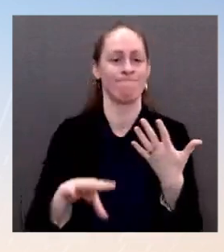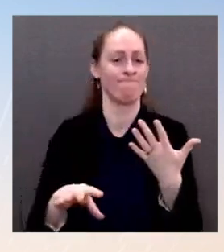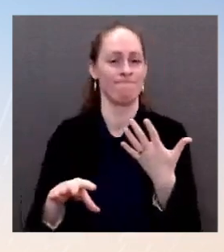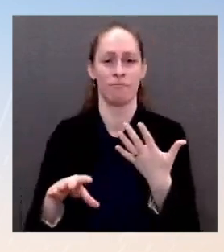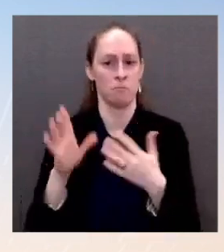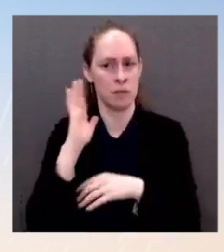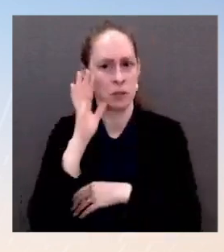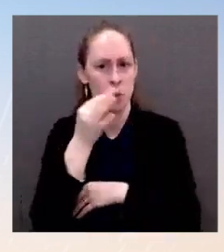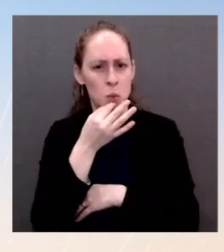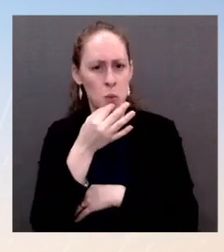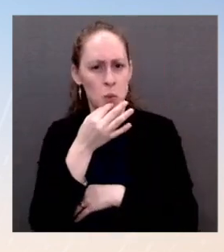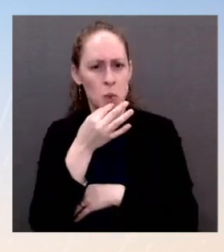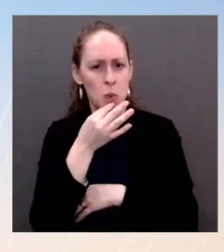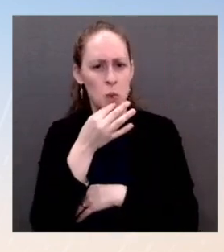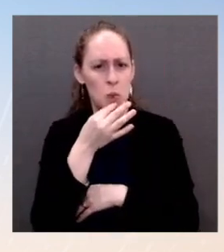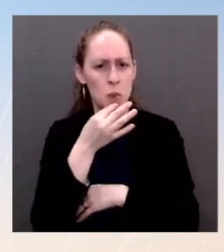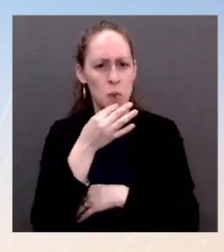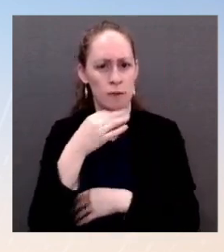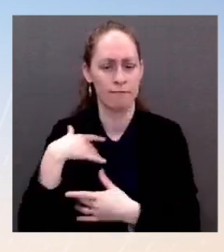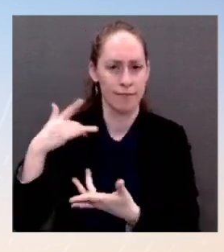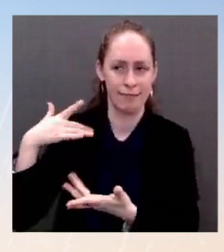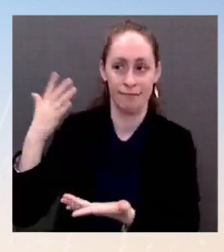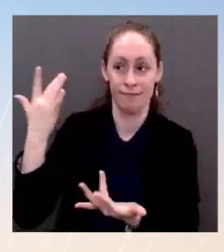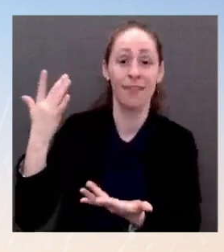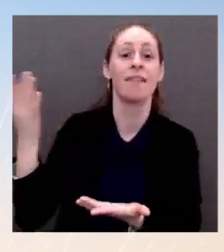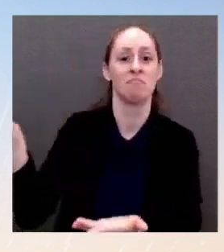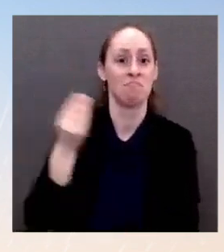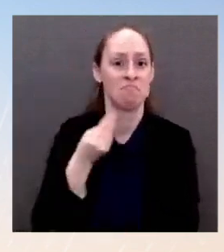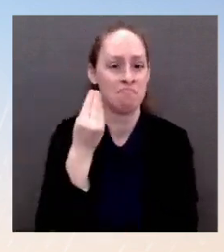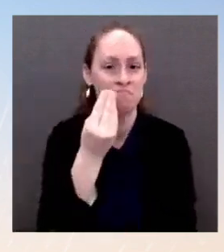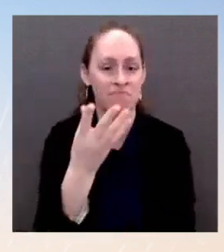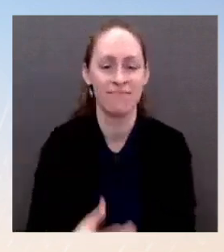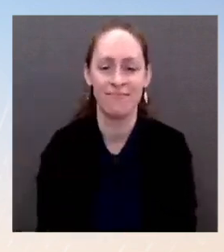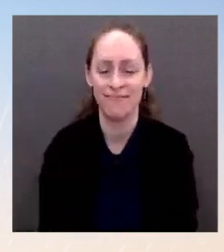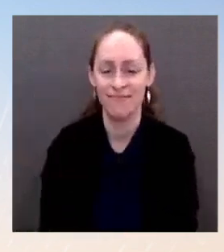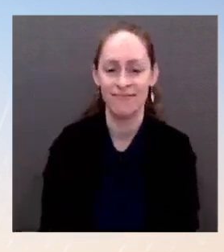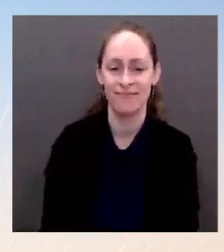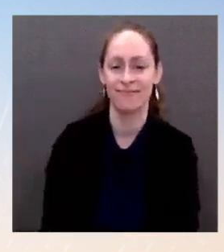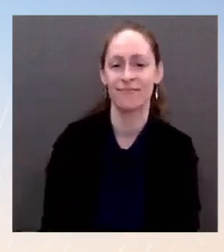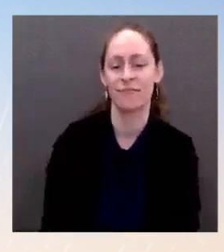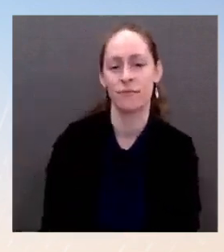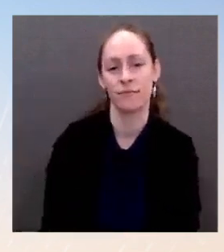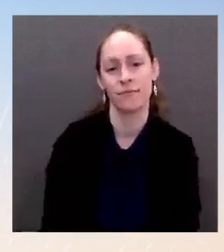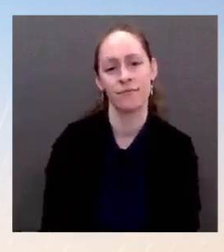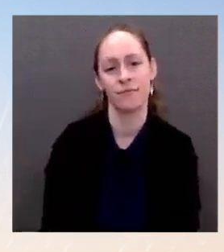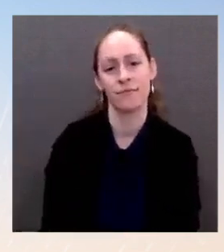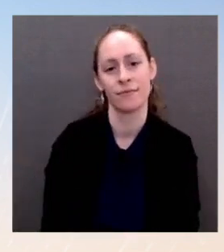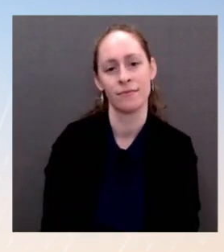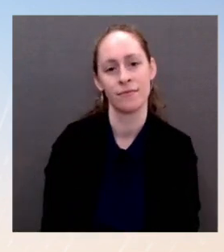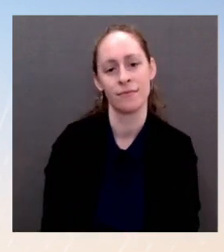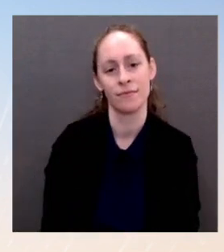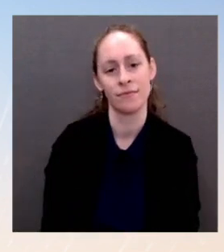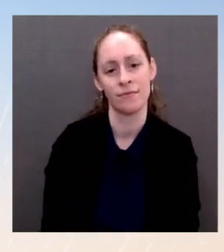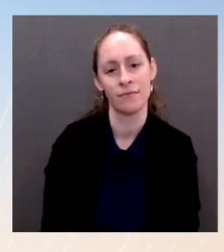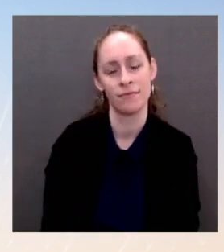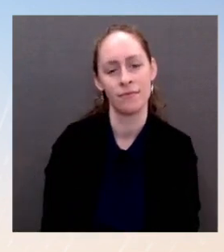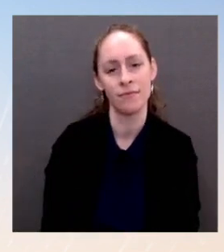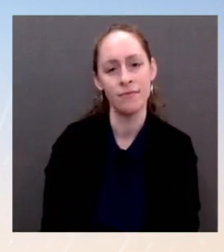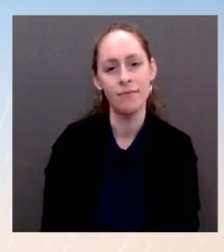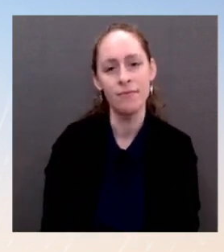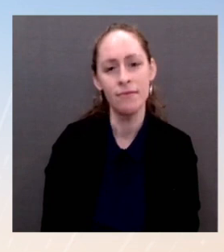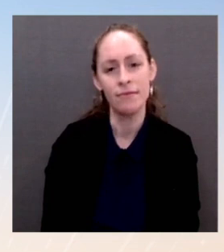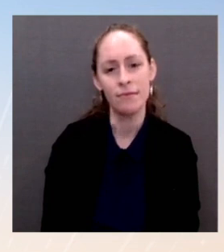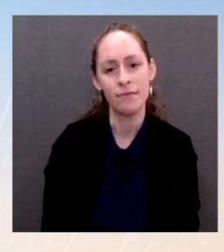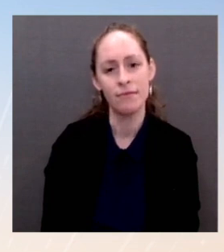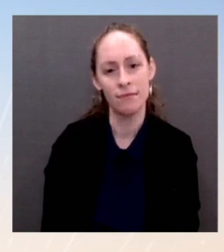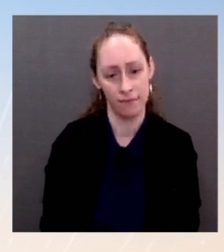as I can. I also wanted to ask about the testing. Do you know at this point how many of the tests that you've already ordered have come in yet? I don't